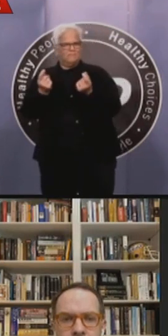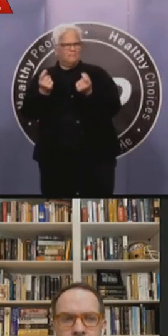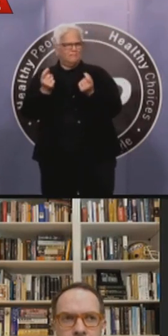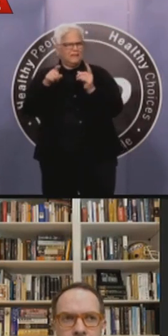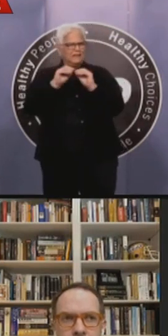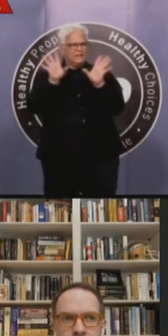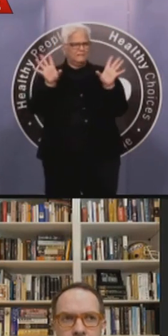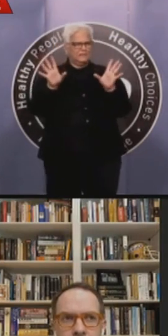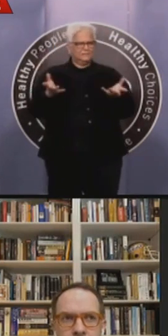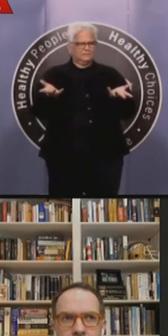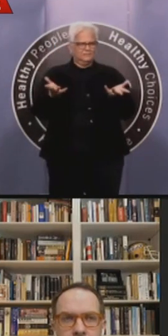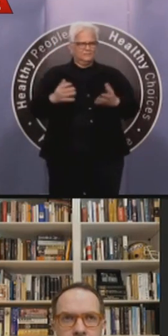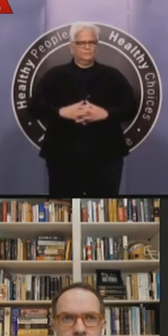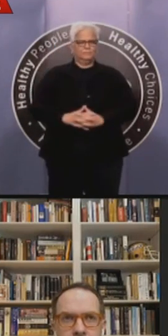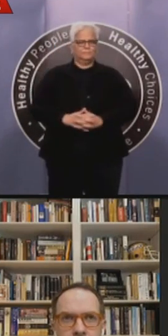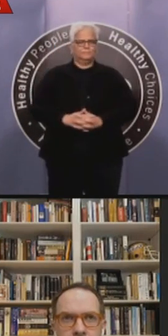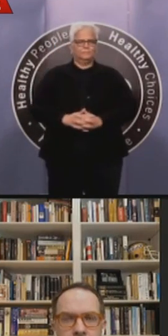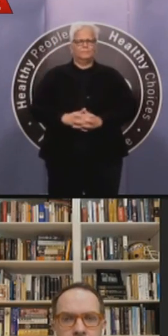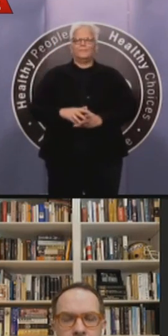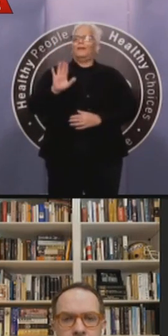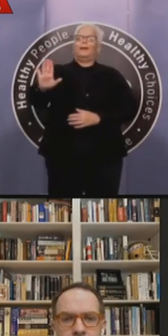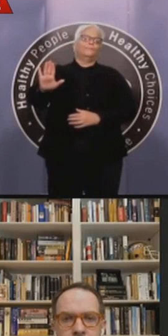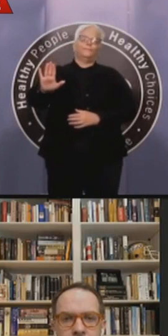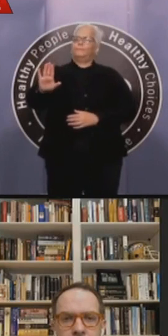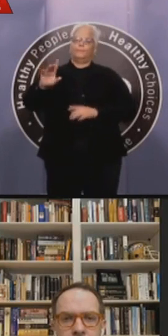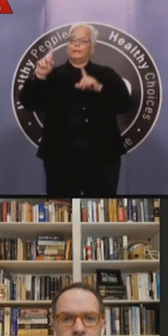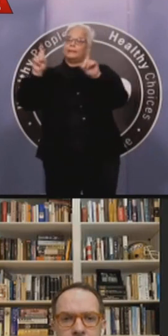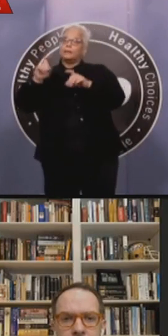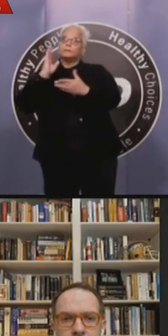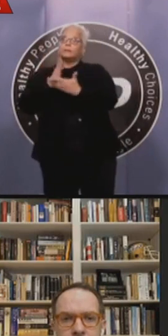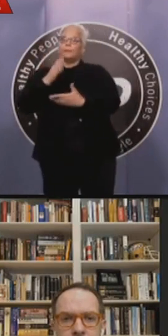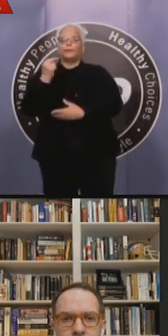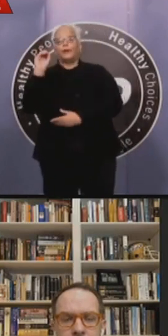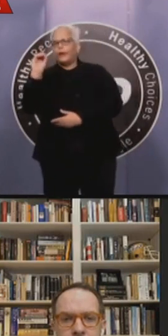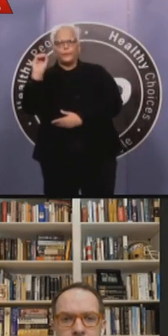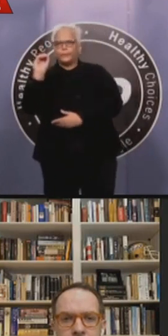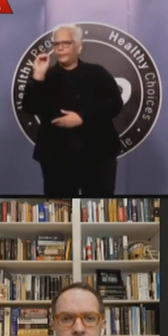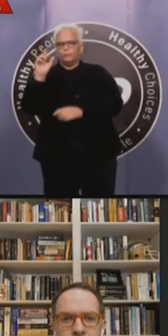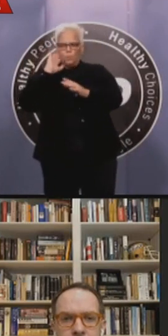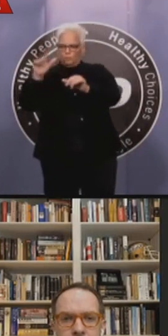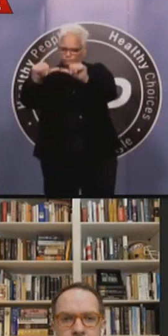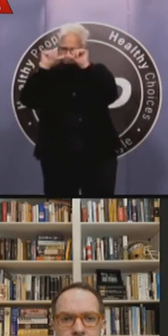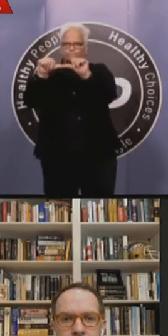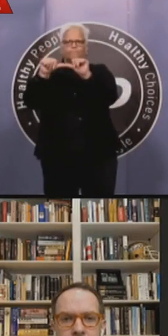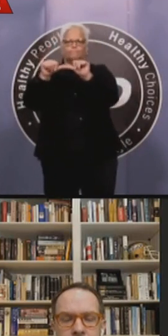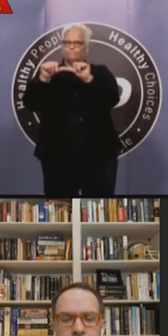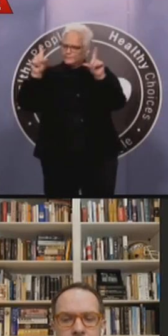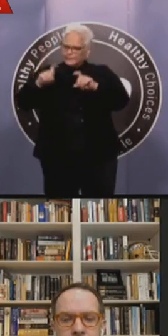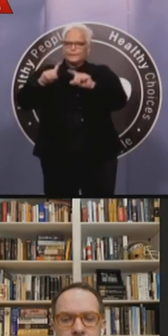serve our communities, we're going to do it. And you see it from the leaders who spoke today that there's nothing going to stop us from moving forward and